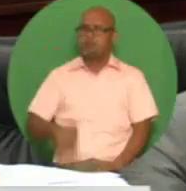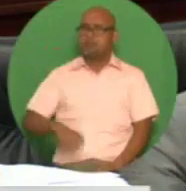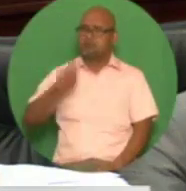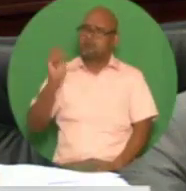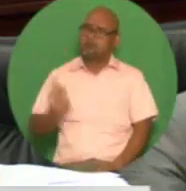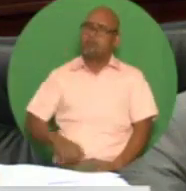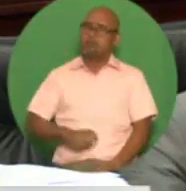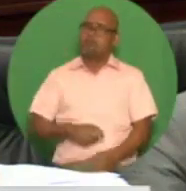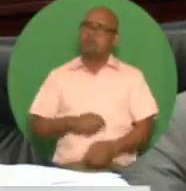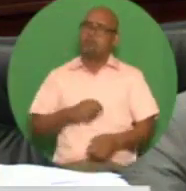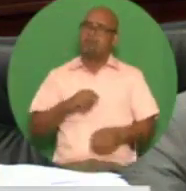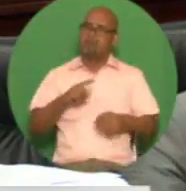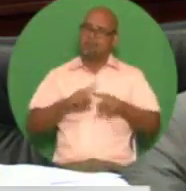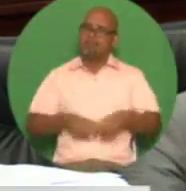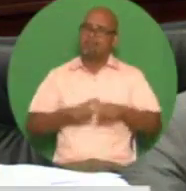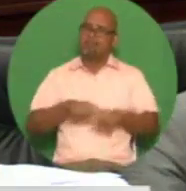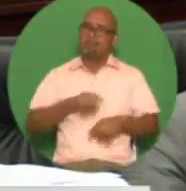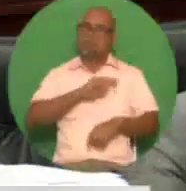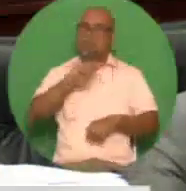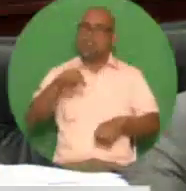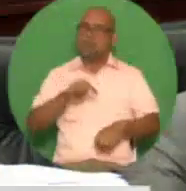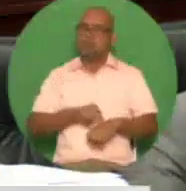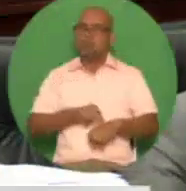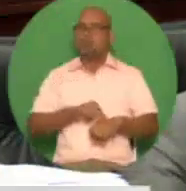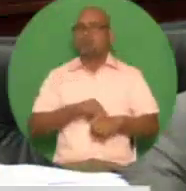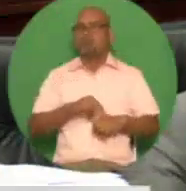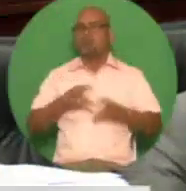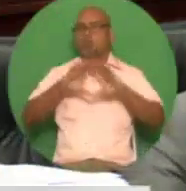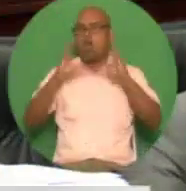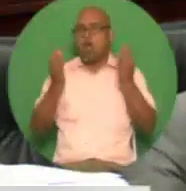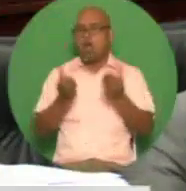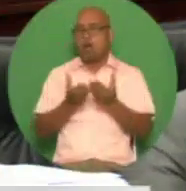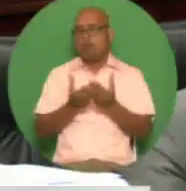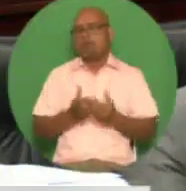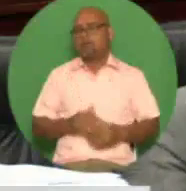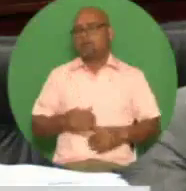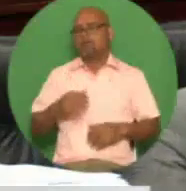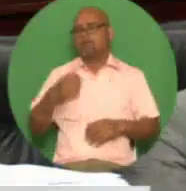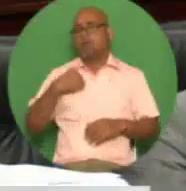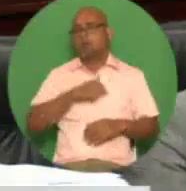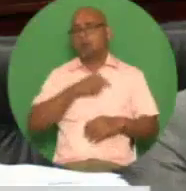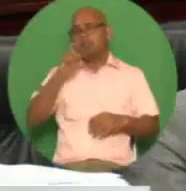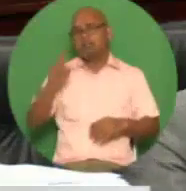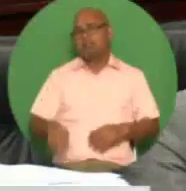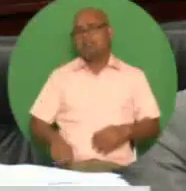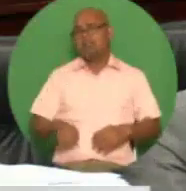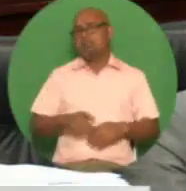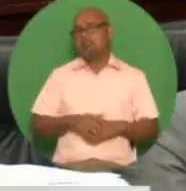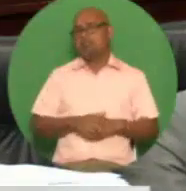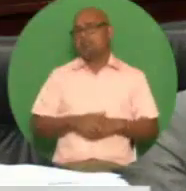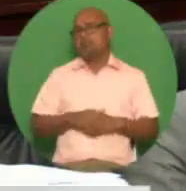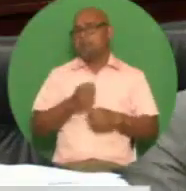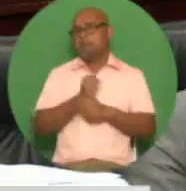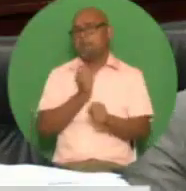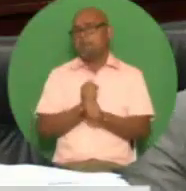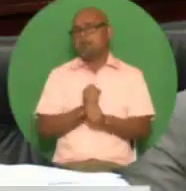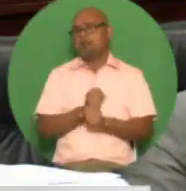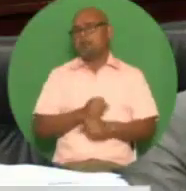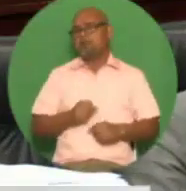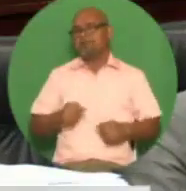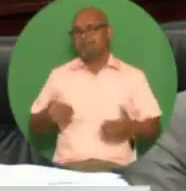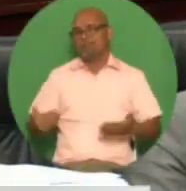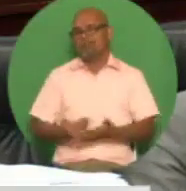restoring confidence and rebuilding trust in public economic policy were essential for implementing the dynamic